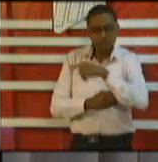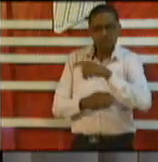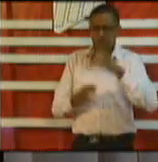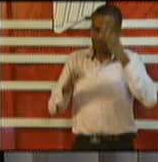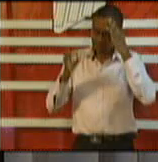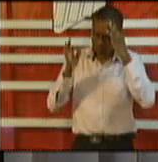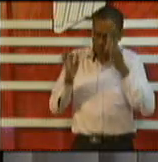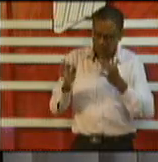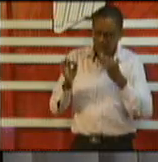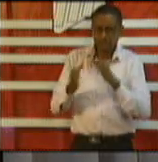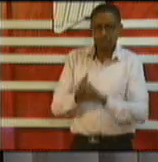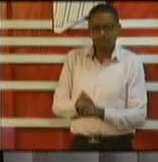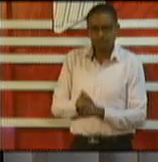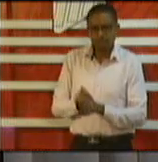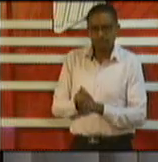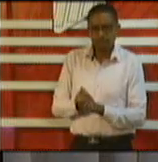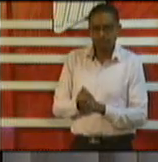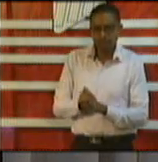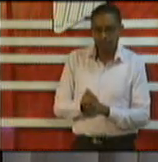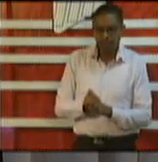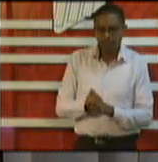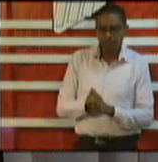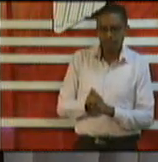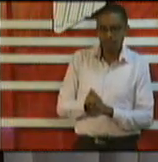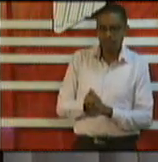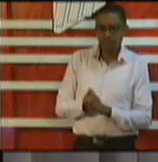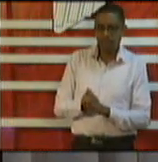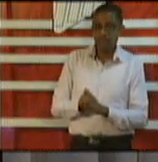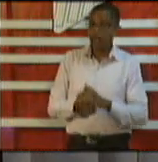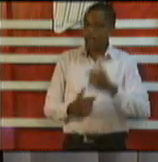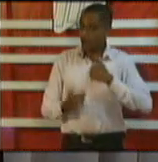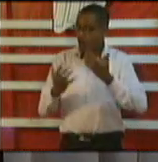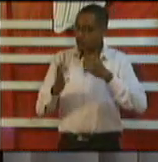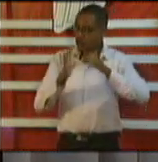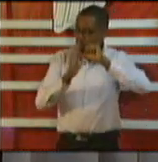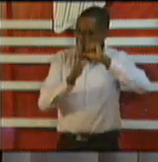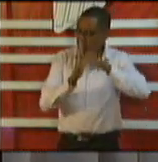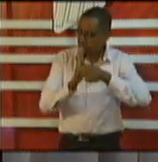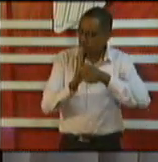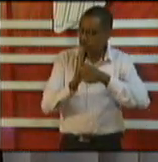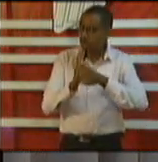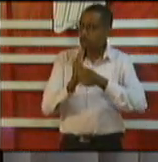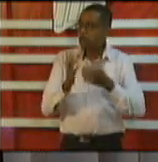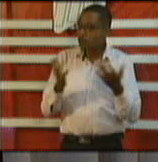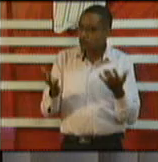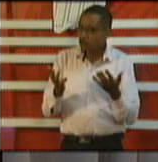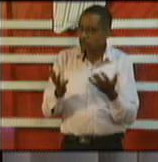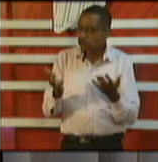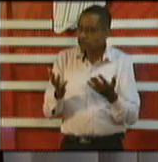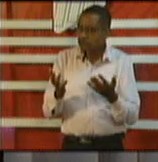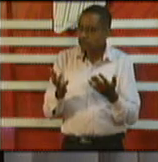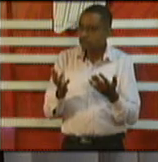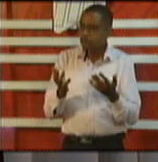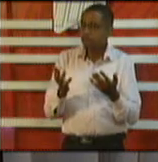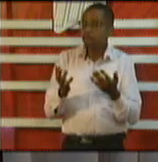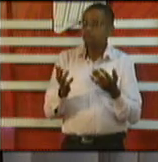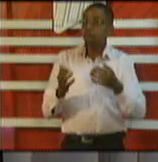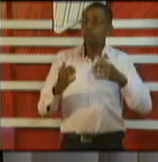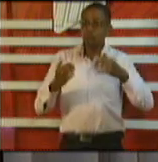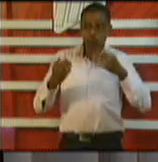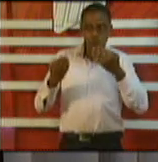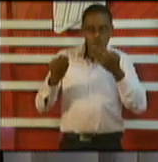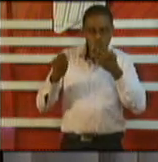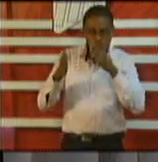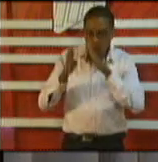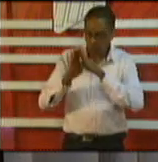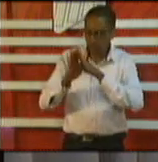basically that was what is in the play. What I want to emphasize is what we're focusing on today and going forward is the closure of the